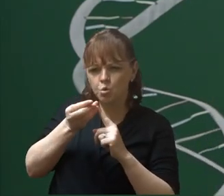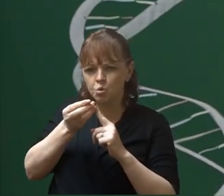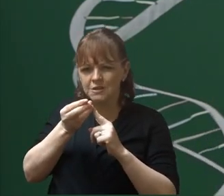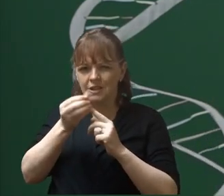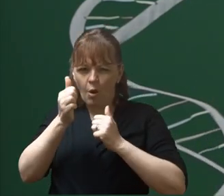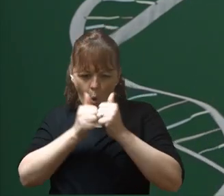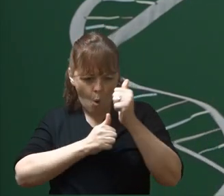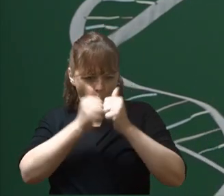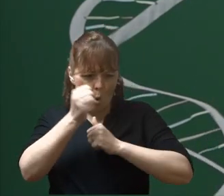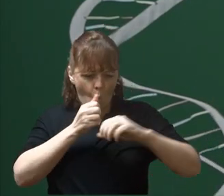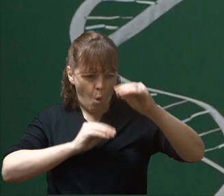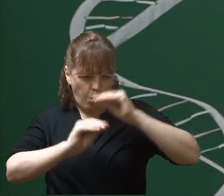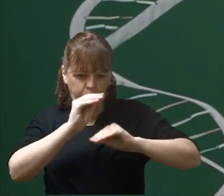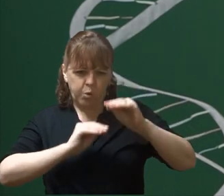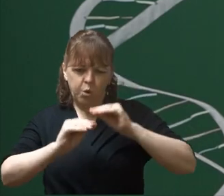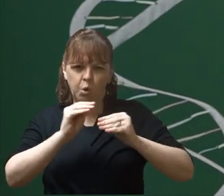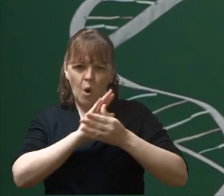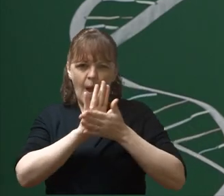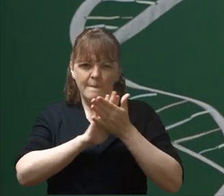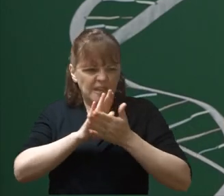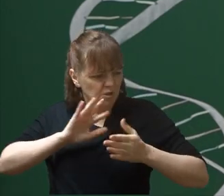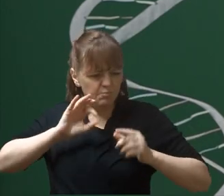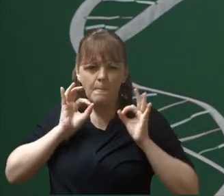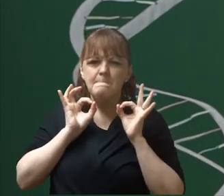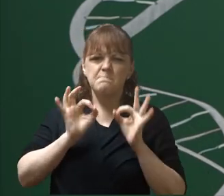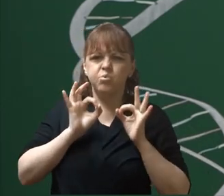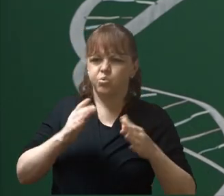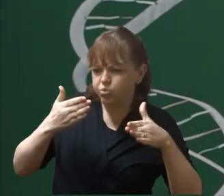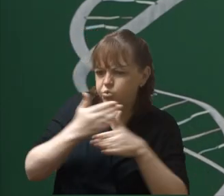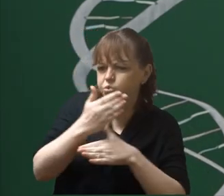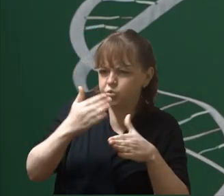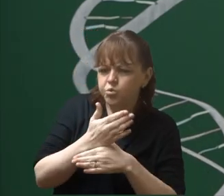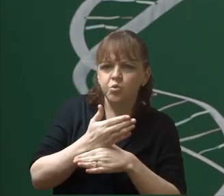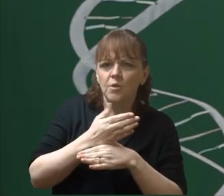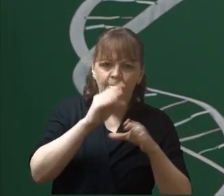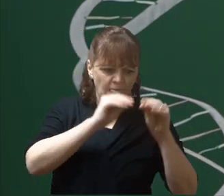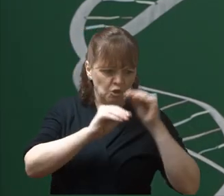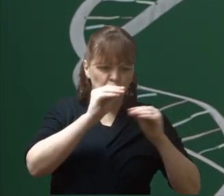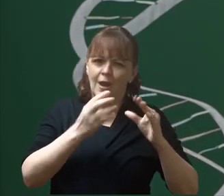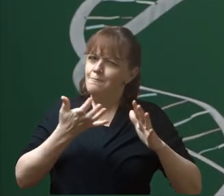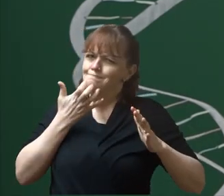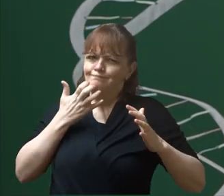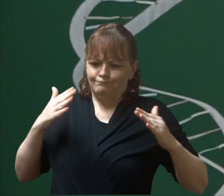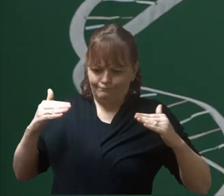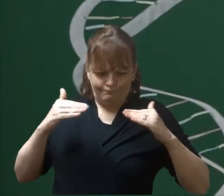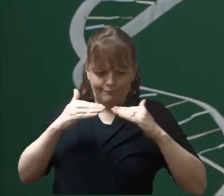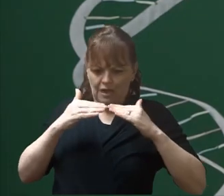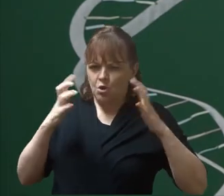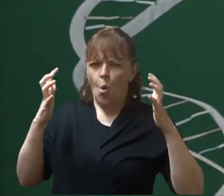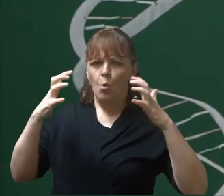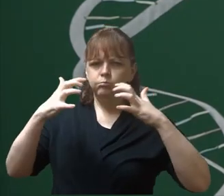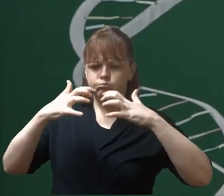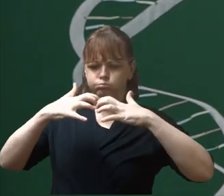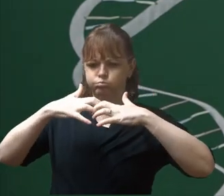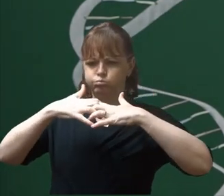for each special function, each shape must fit exactly into its profile, to function precisely as